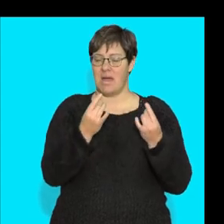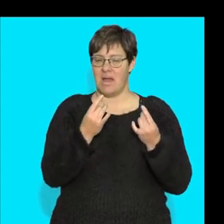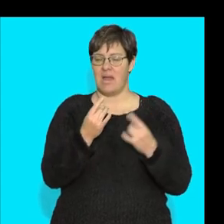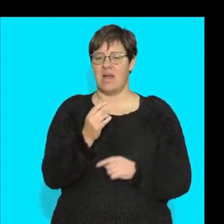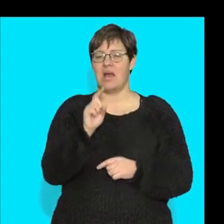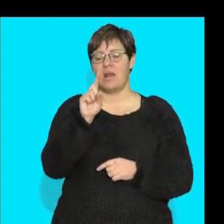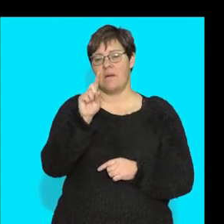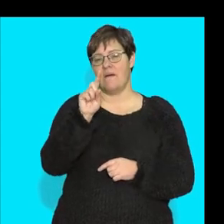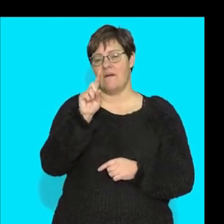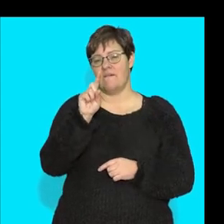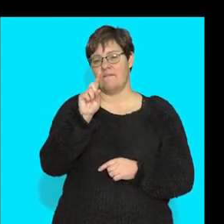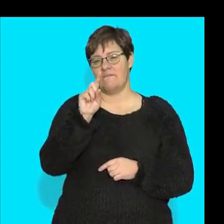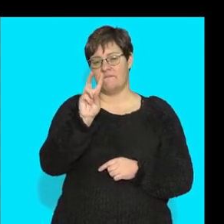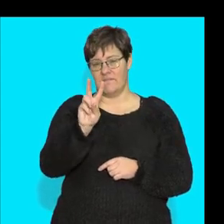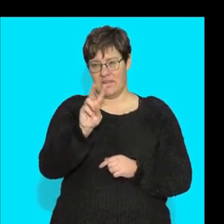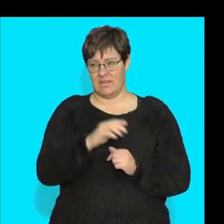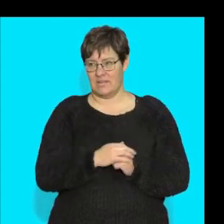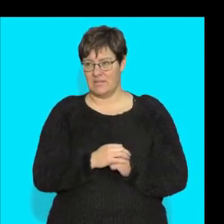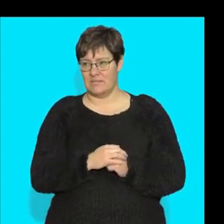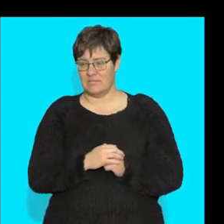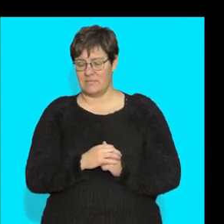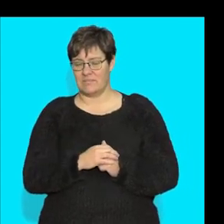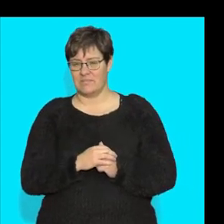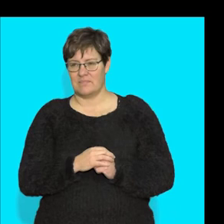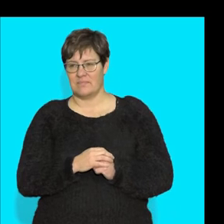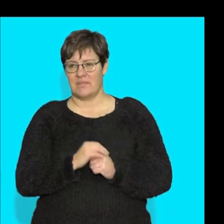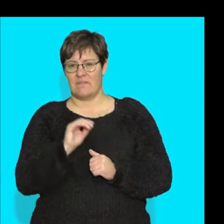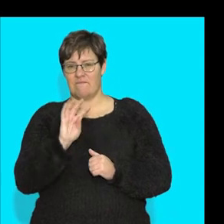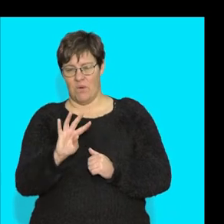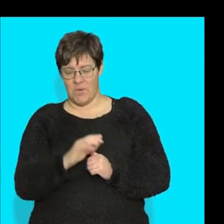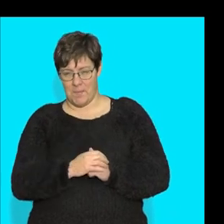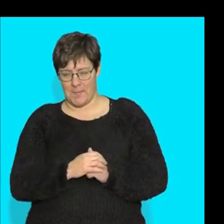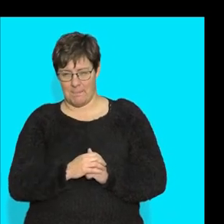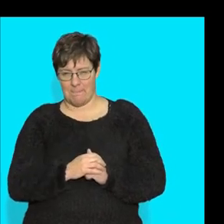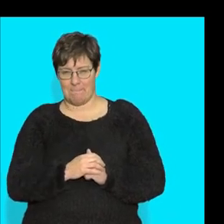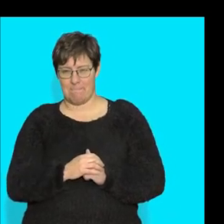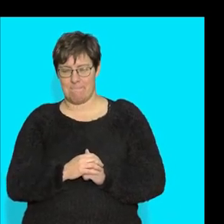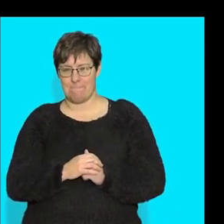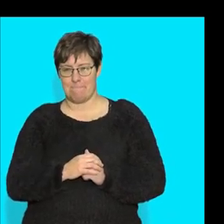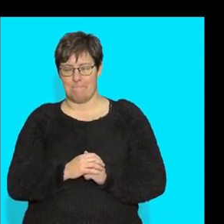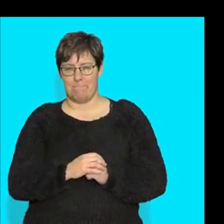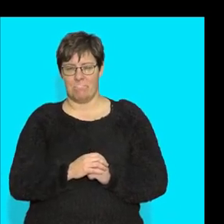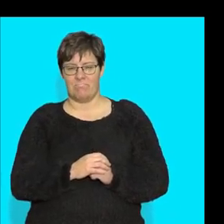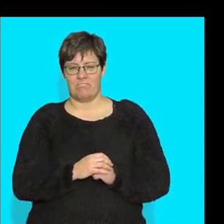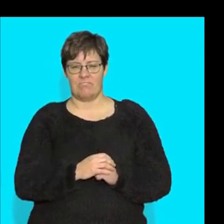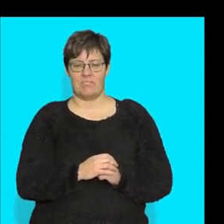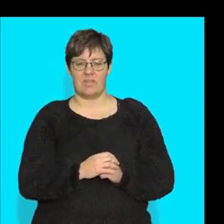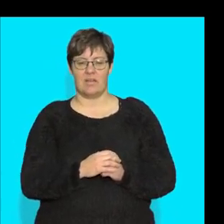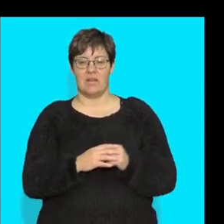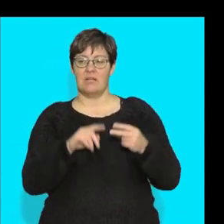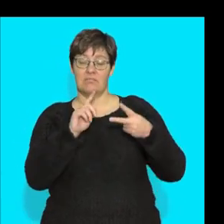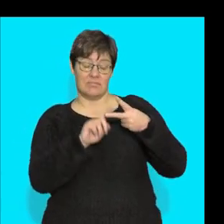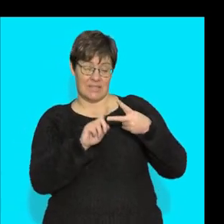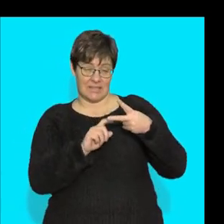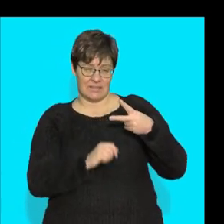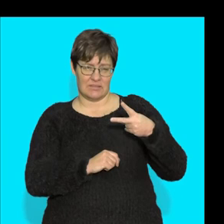number okay what would be that number number four there's my next one carries